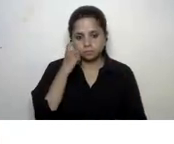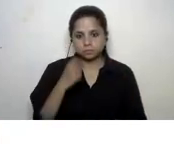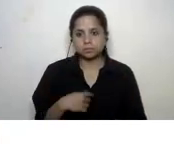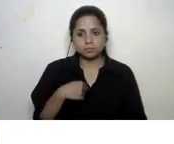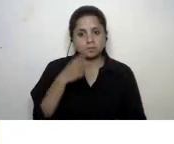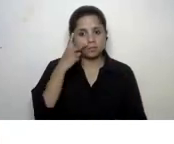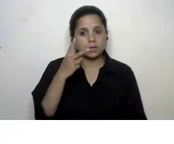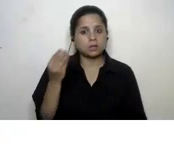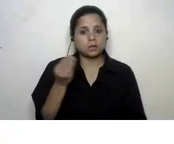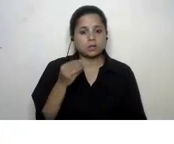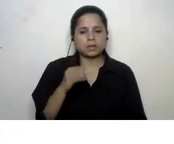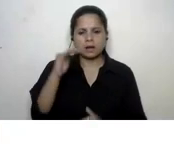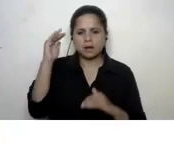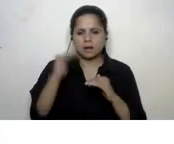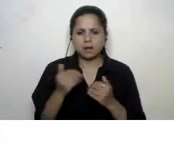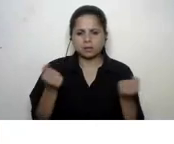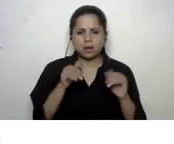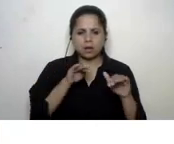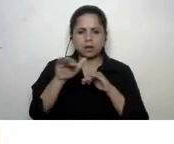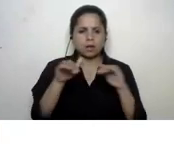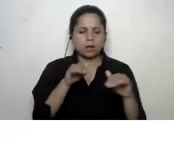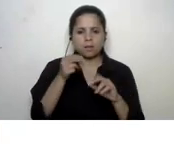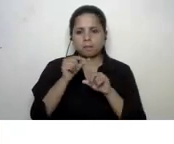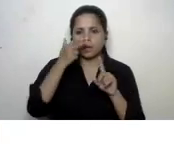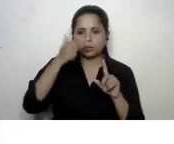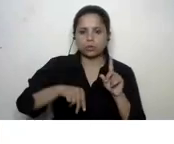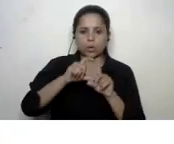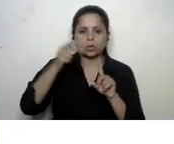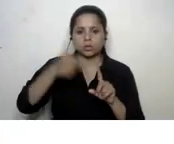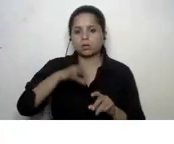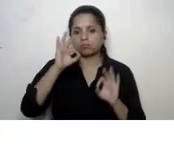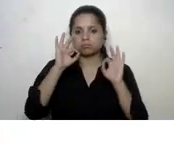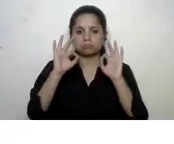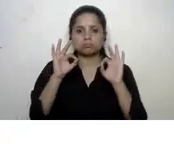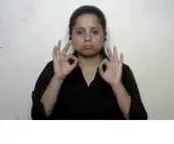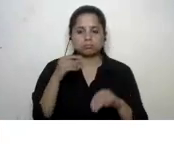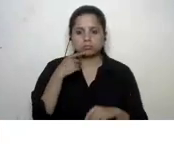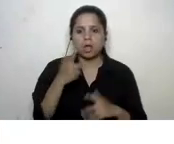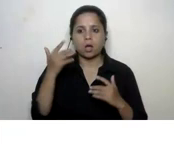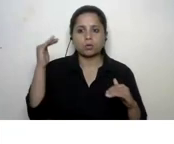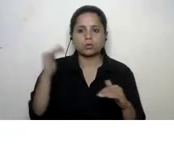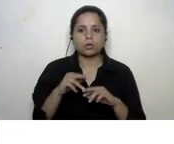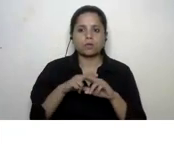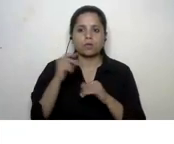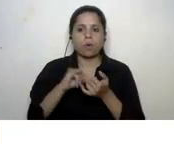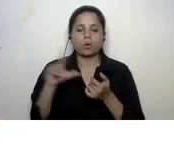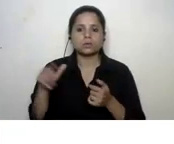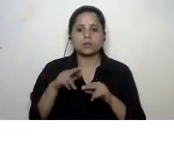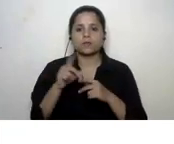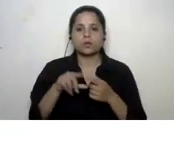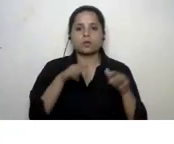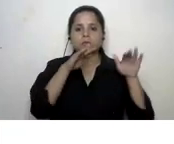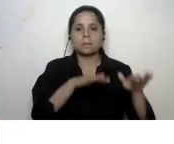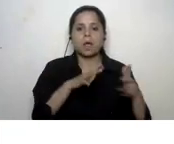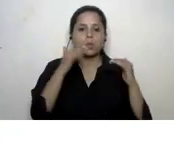can see something less vehicles petrol and diesel again fantastic how to reduce fossil fuel dependence we just talked